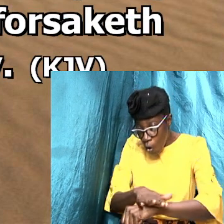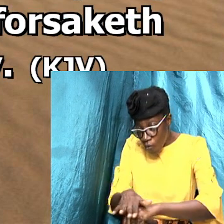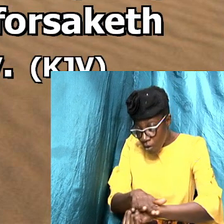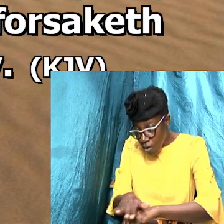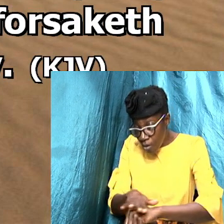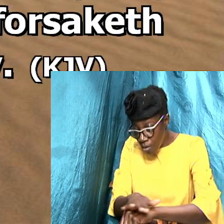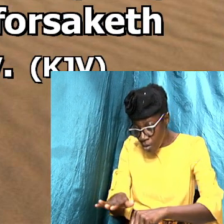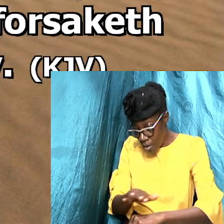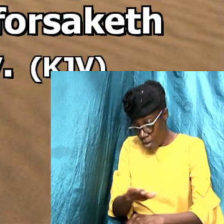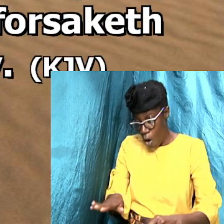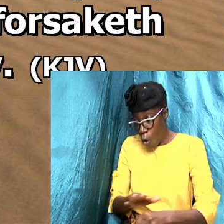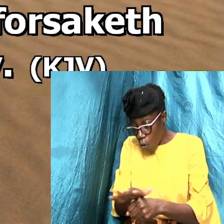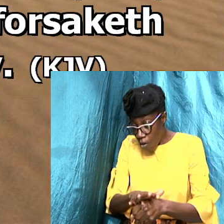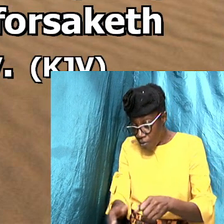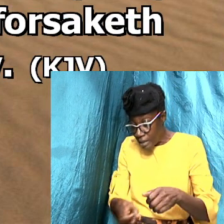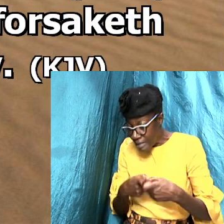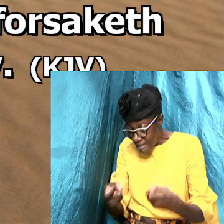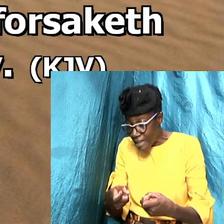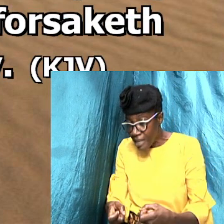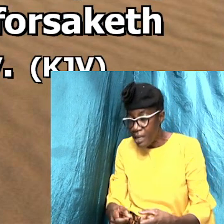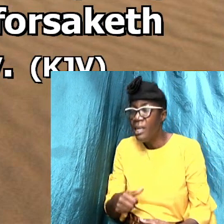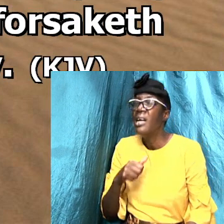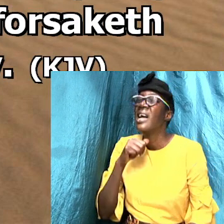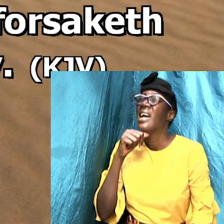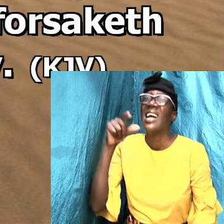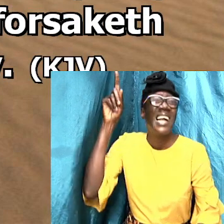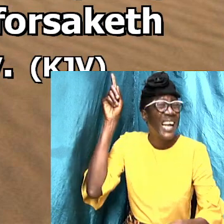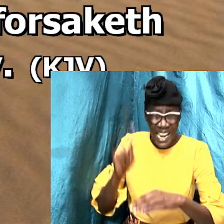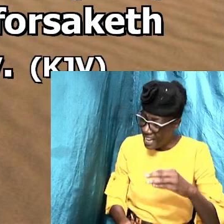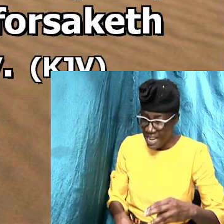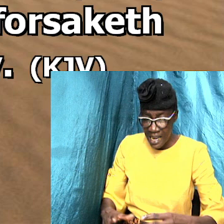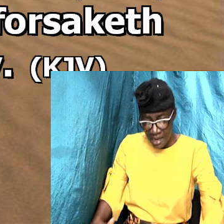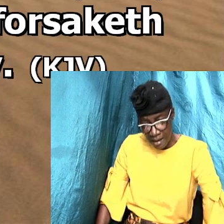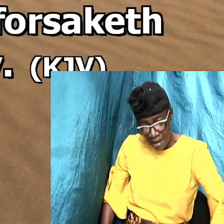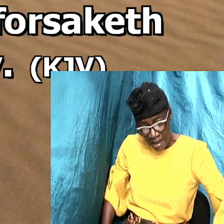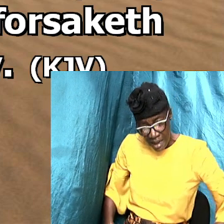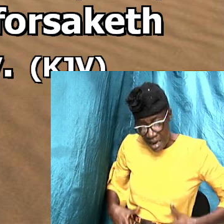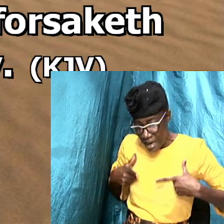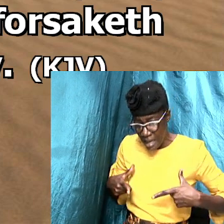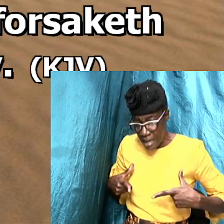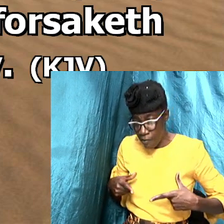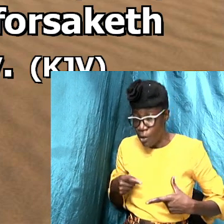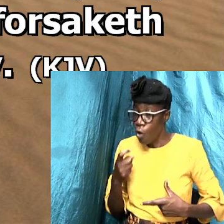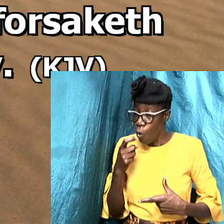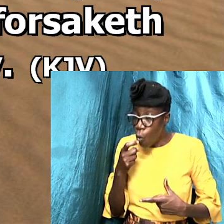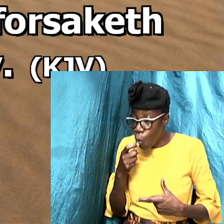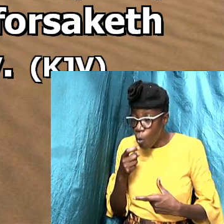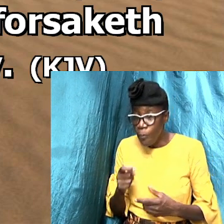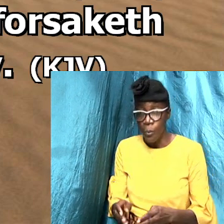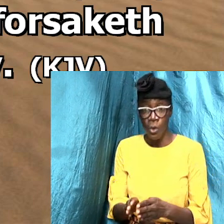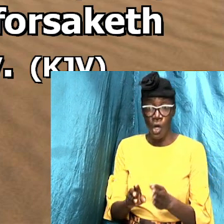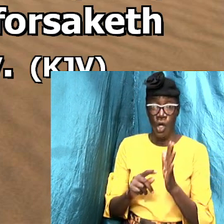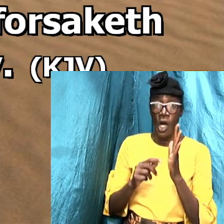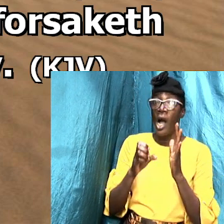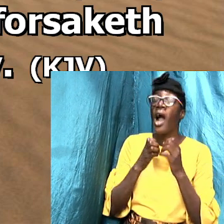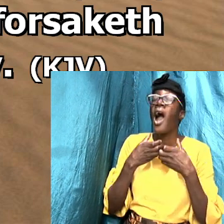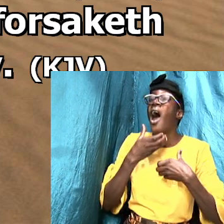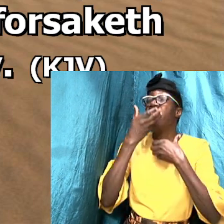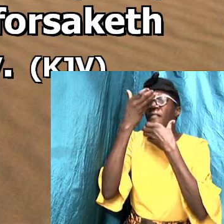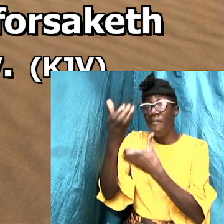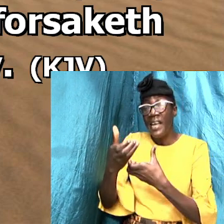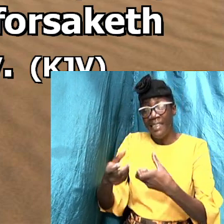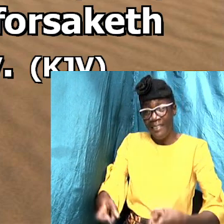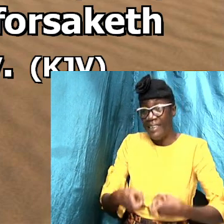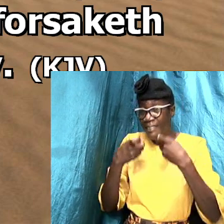confesseth and forsaketh them, amen, shall have mercy. Whosoever confesseth them